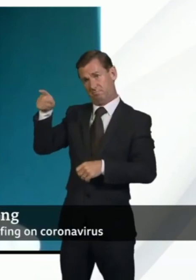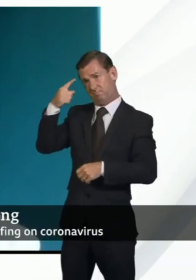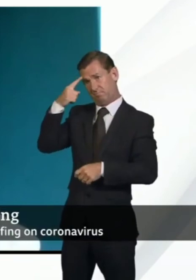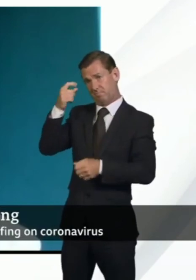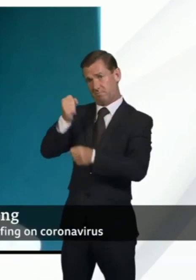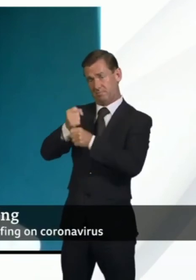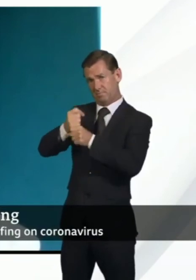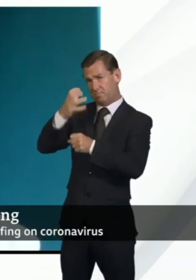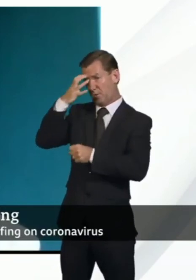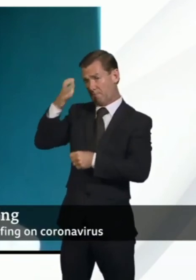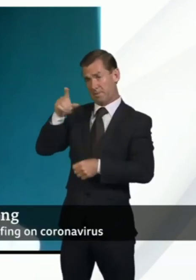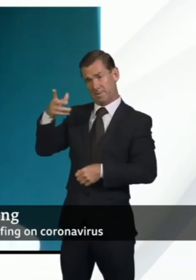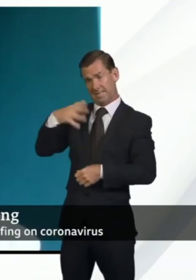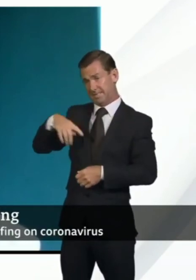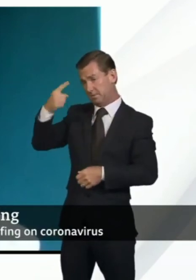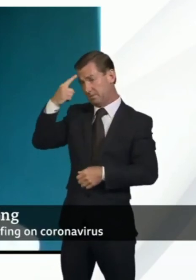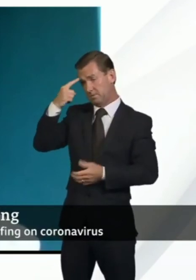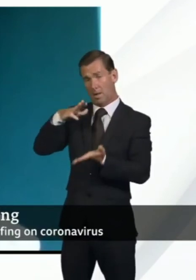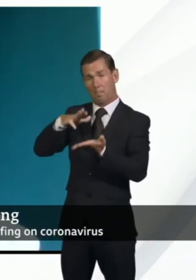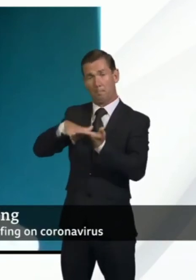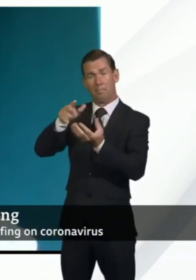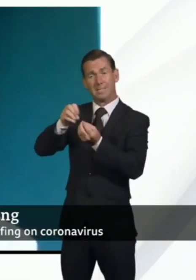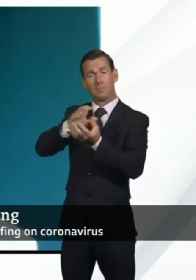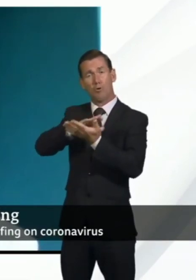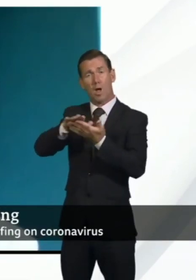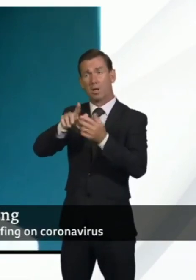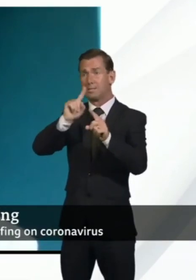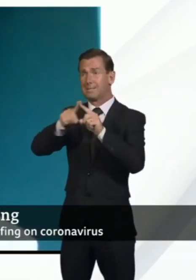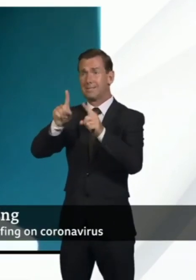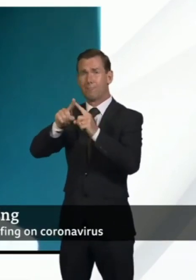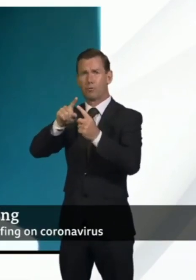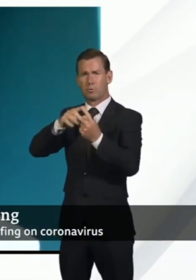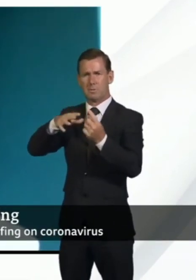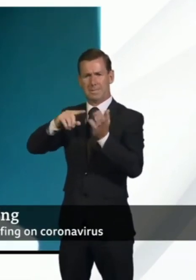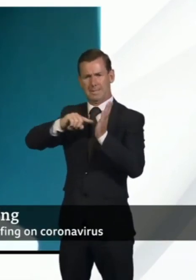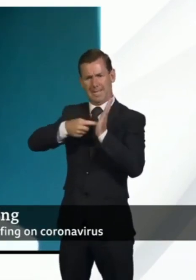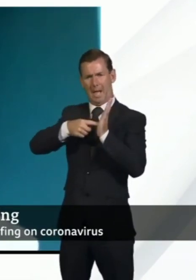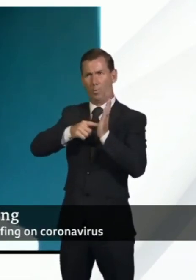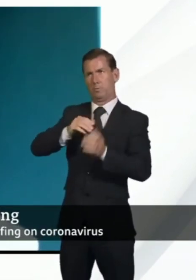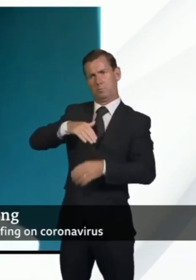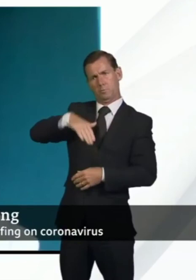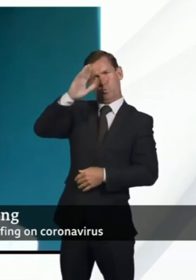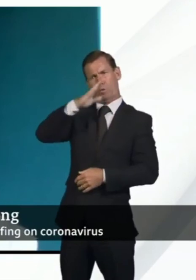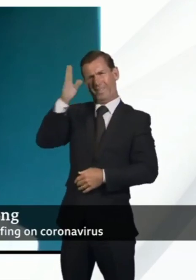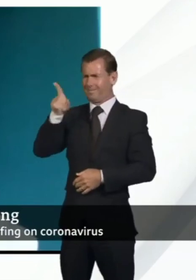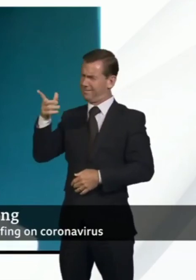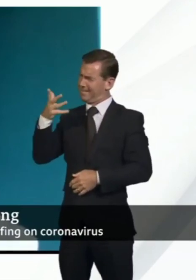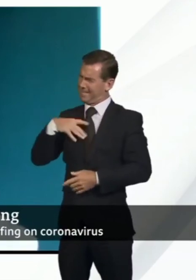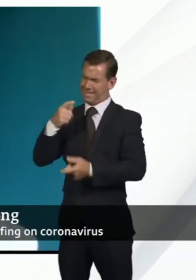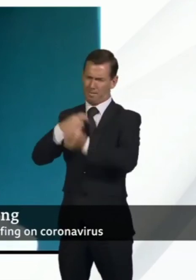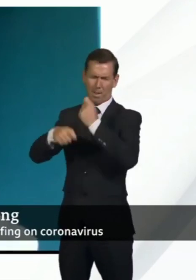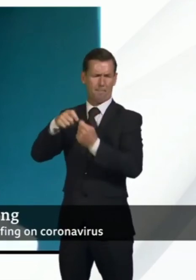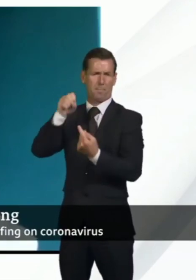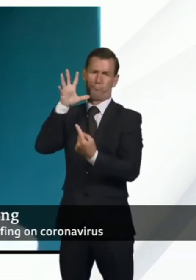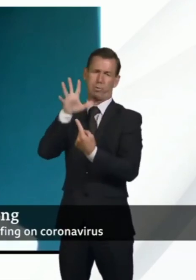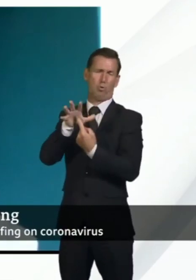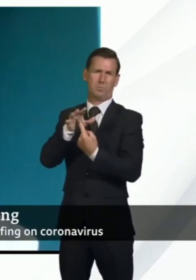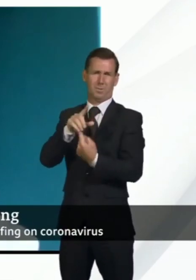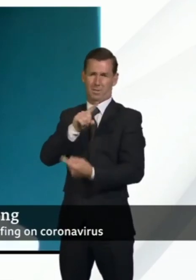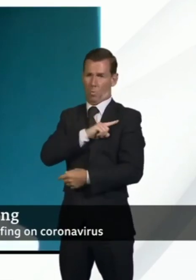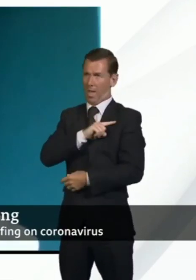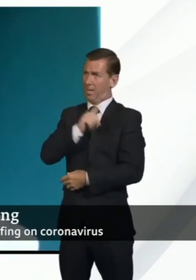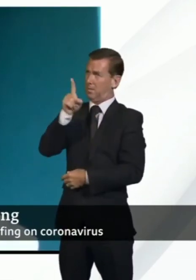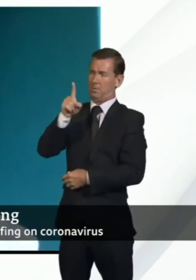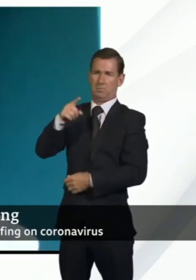like Middlesbrough and other disadvantaged areas in the northeast a priority and so that we're not as hard as hard hit